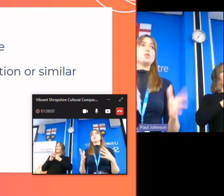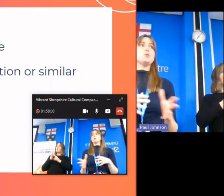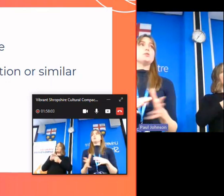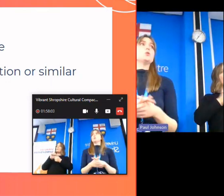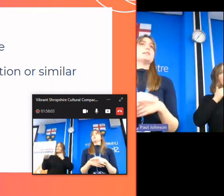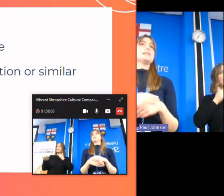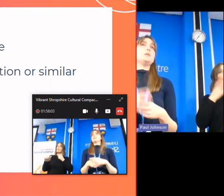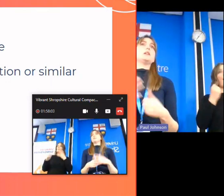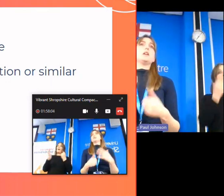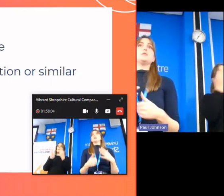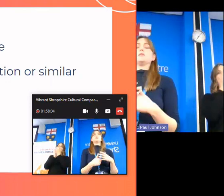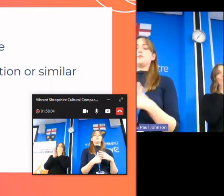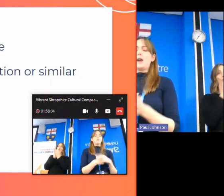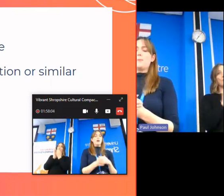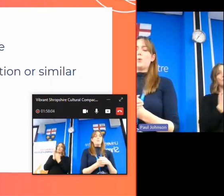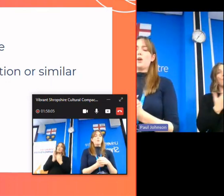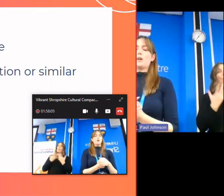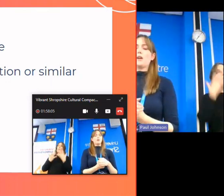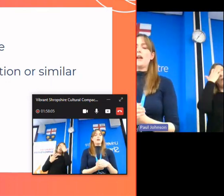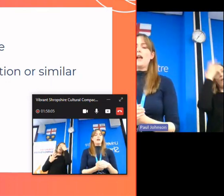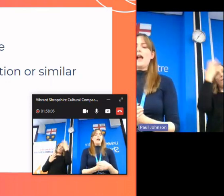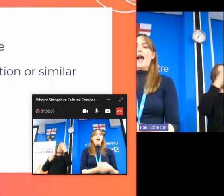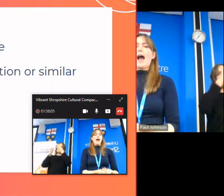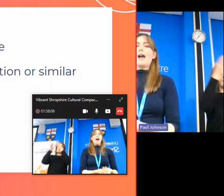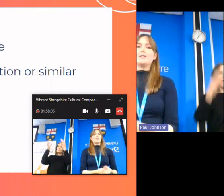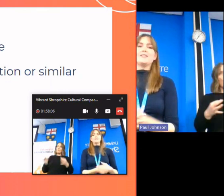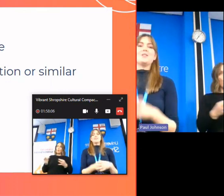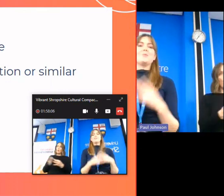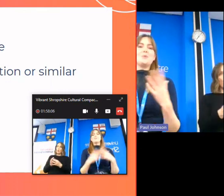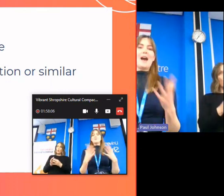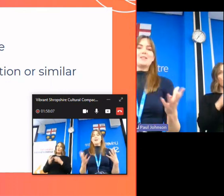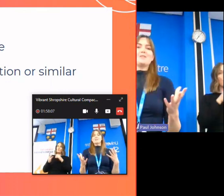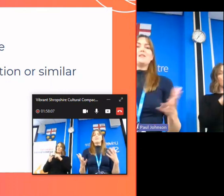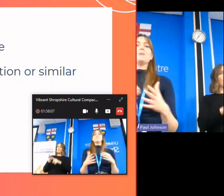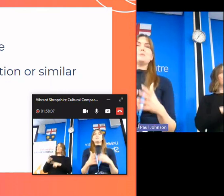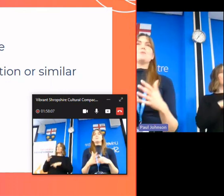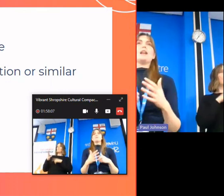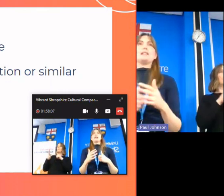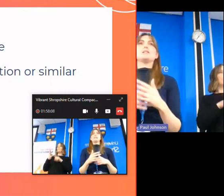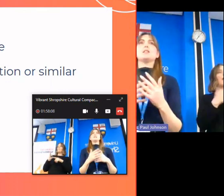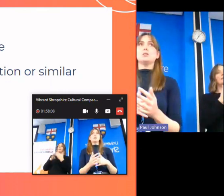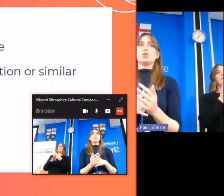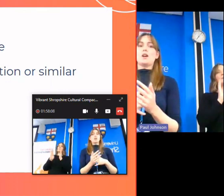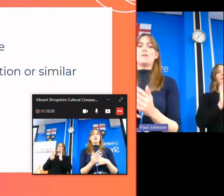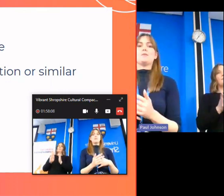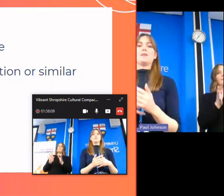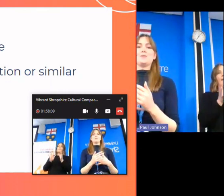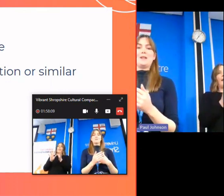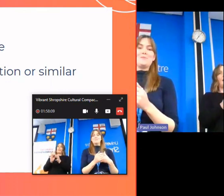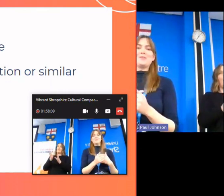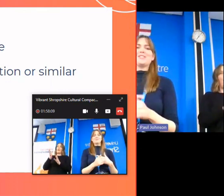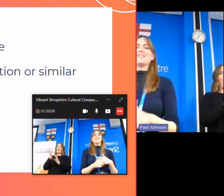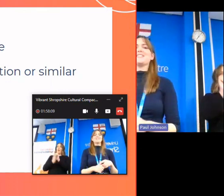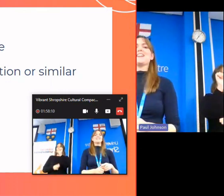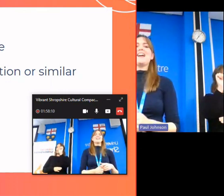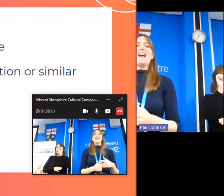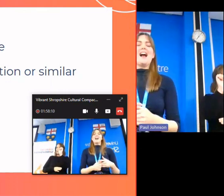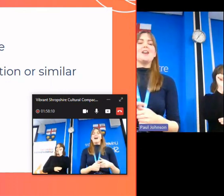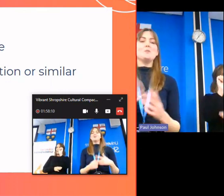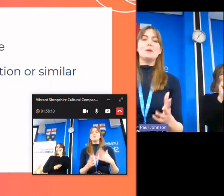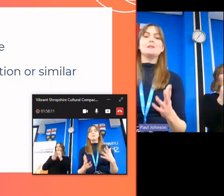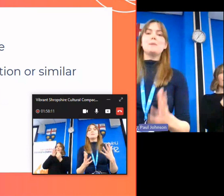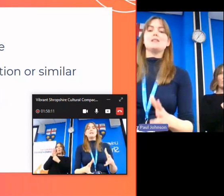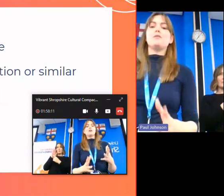with a constitution or a similar governance framework and your activity must be related to culture that's really important